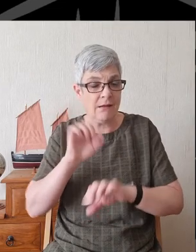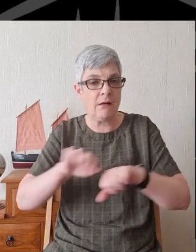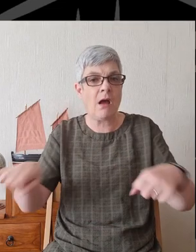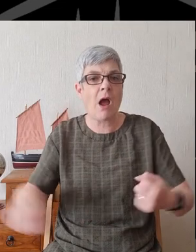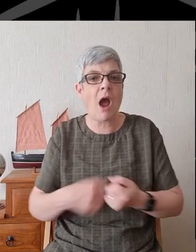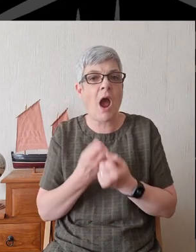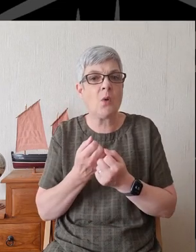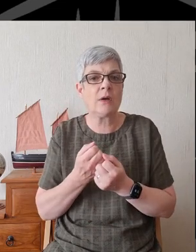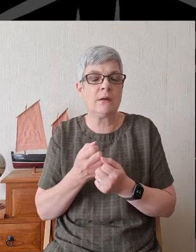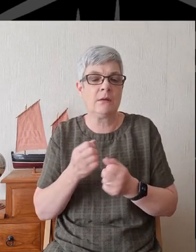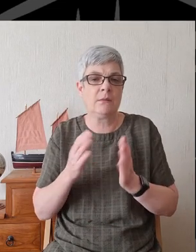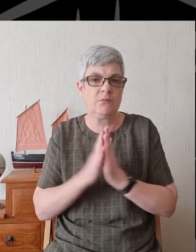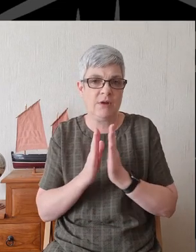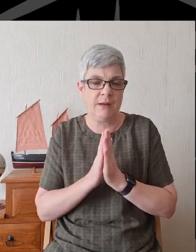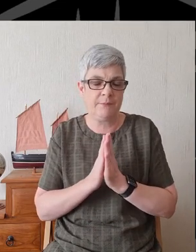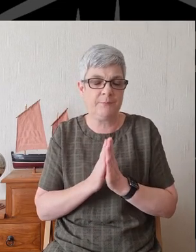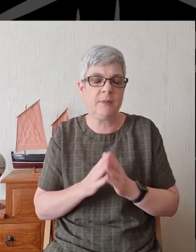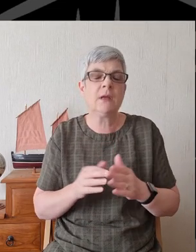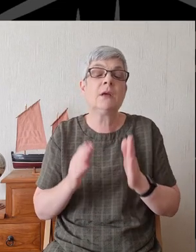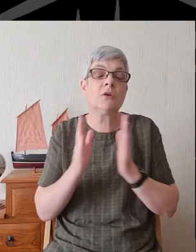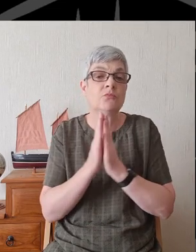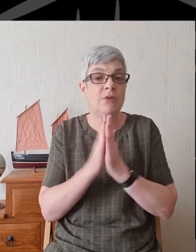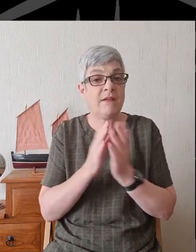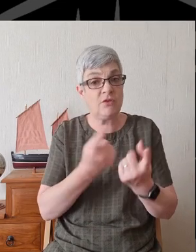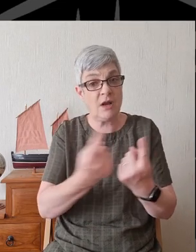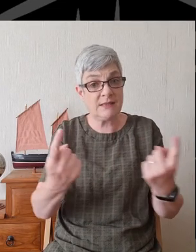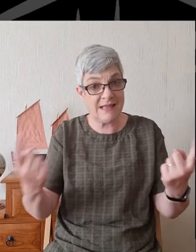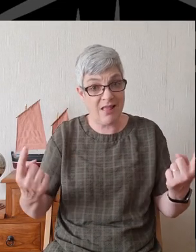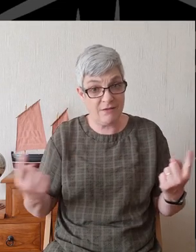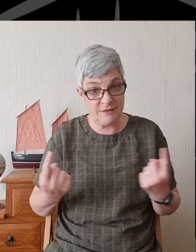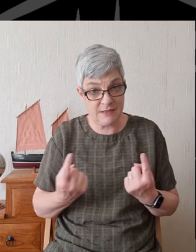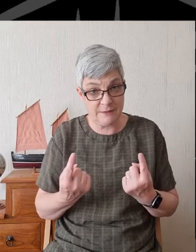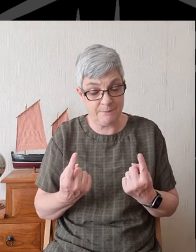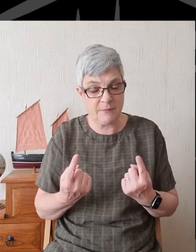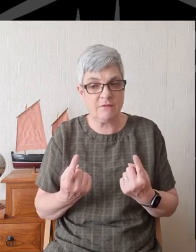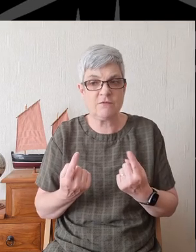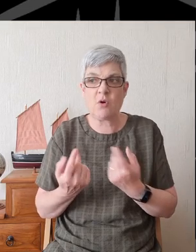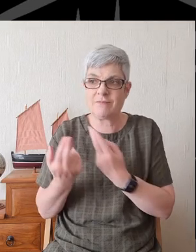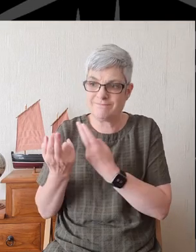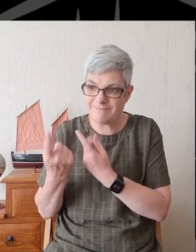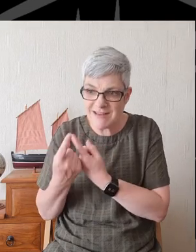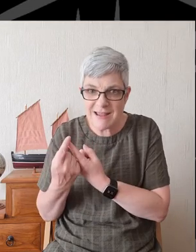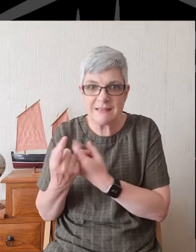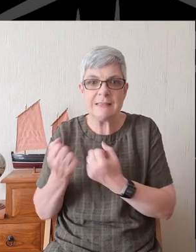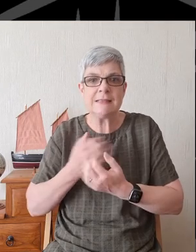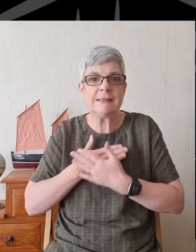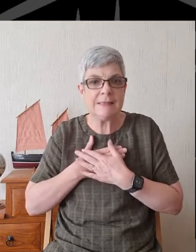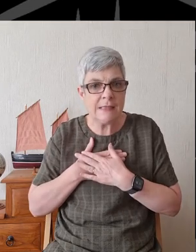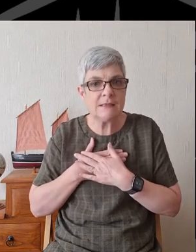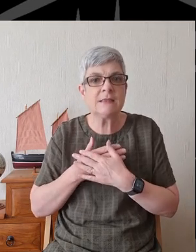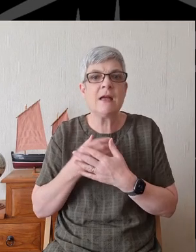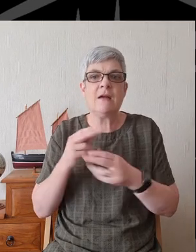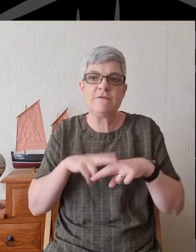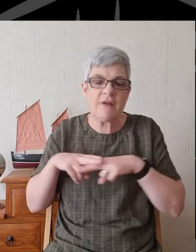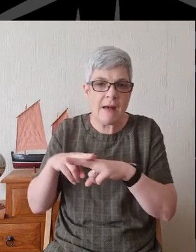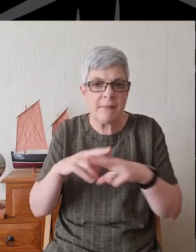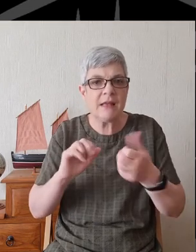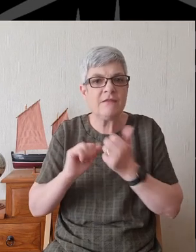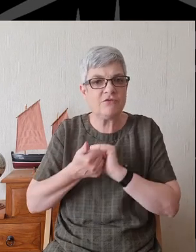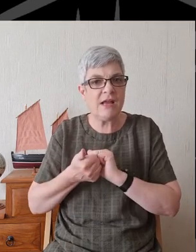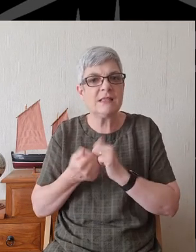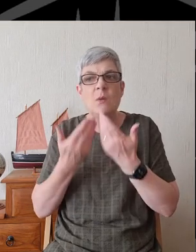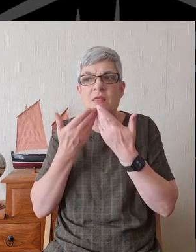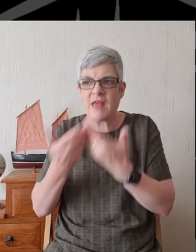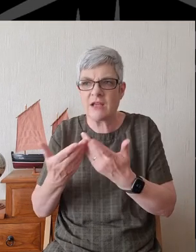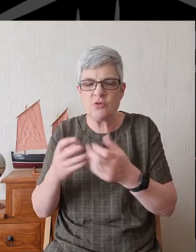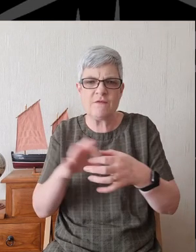We pray for ourselves For our nearest and dearest Our family and friends We thank you, Lord For the bonds of love In